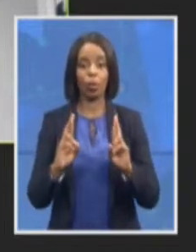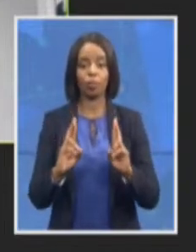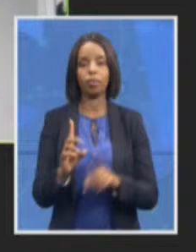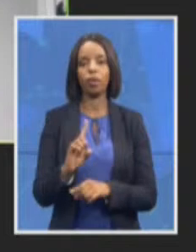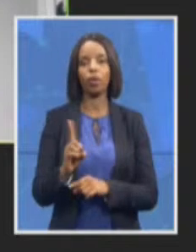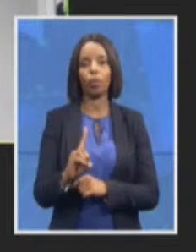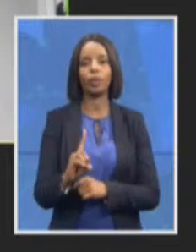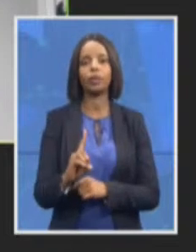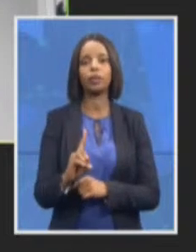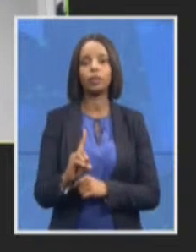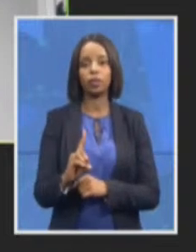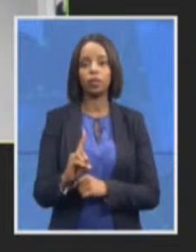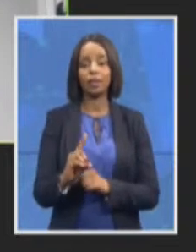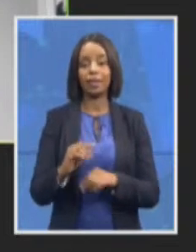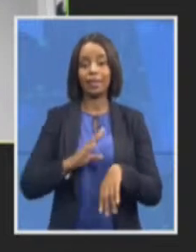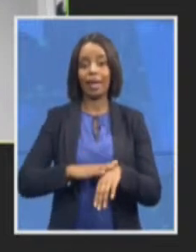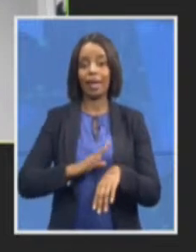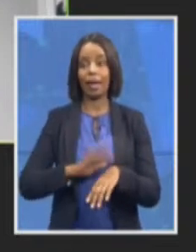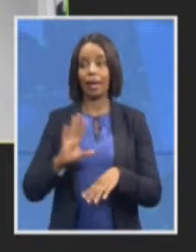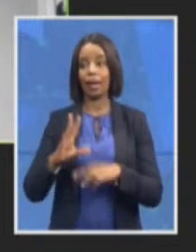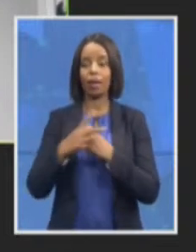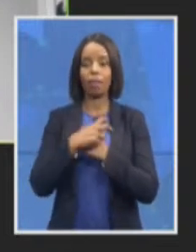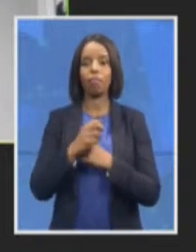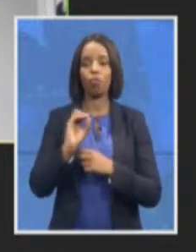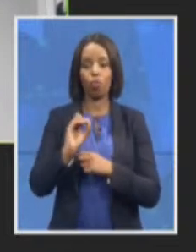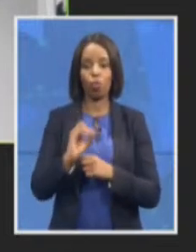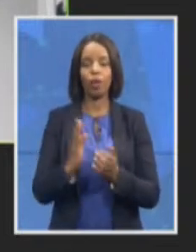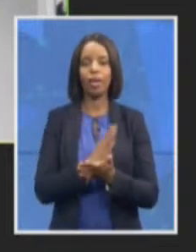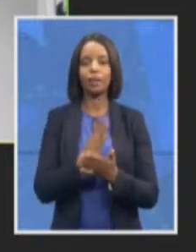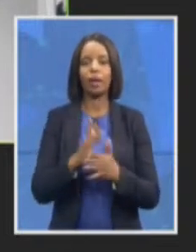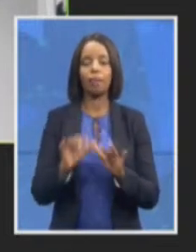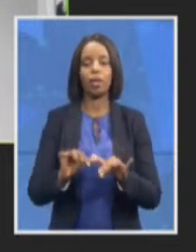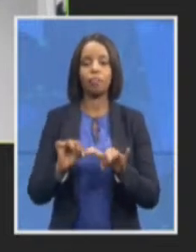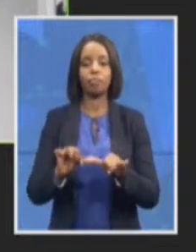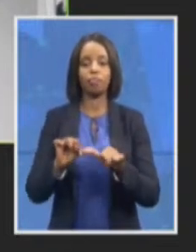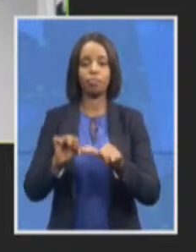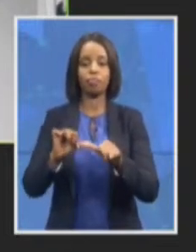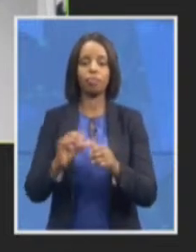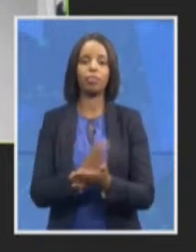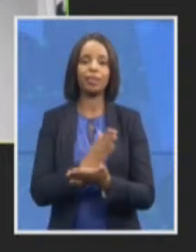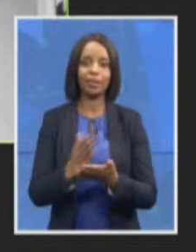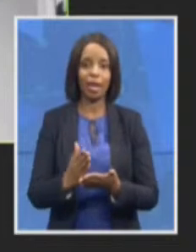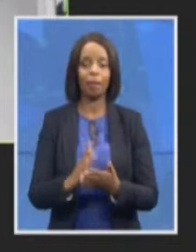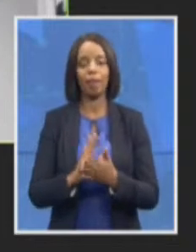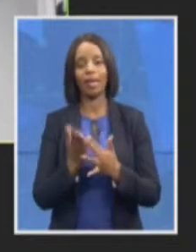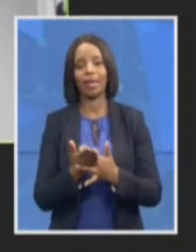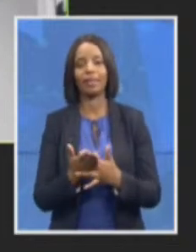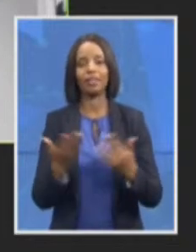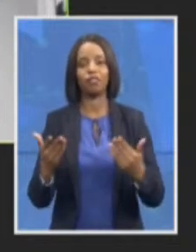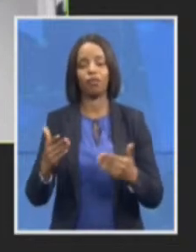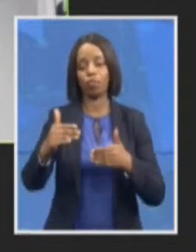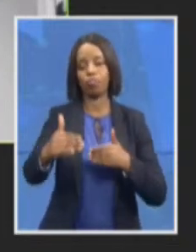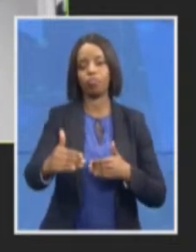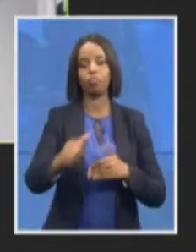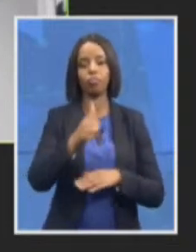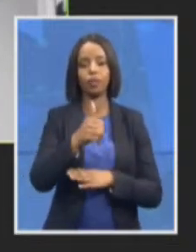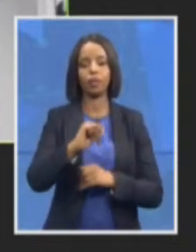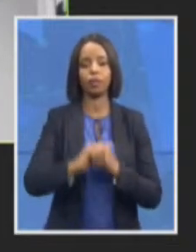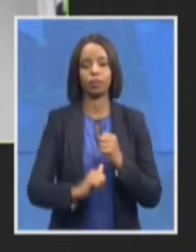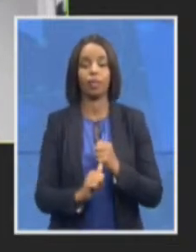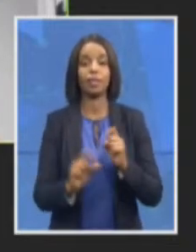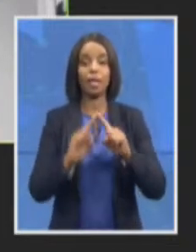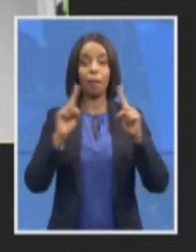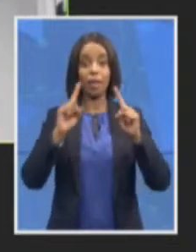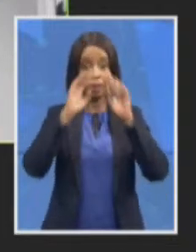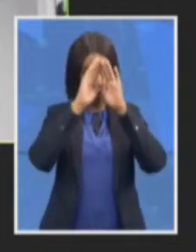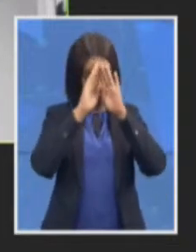cases or at least in the next six months but in the broader context remember the ID is only dealing with a very very